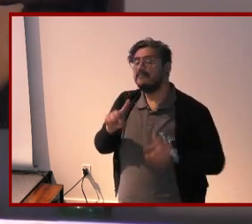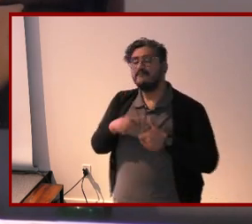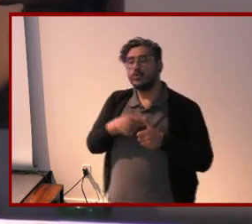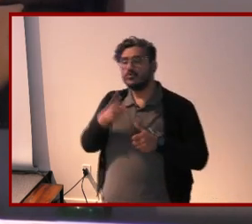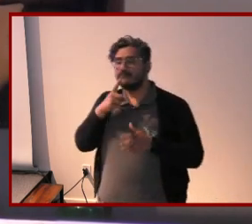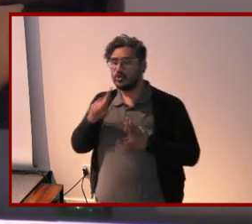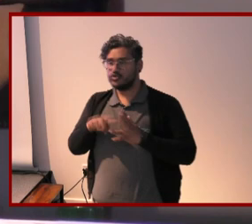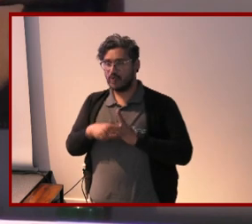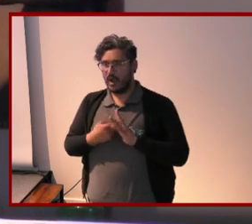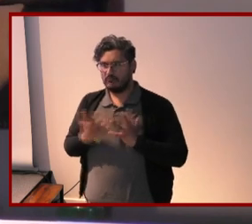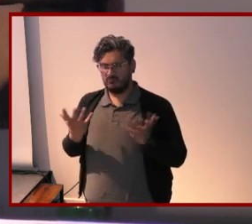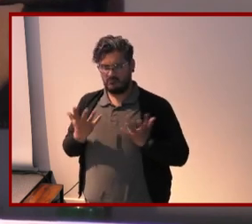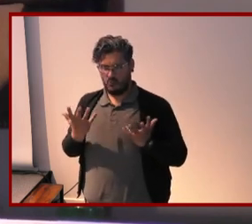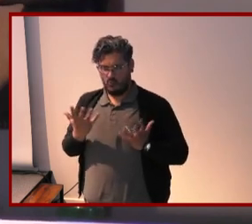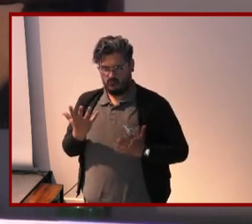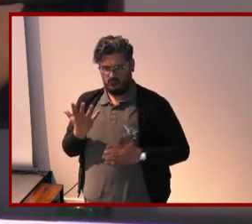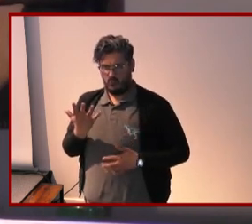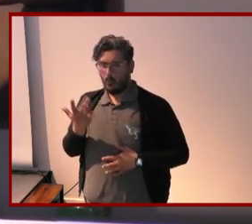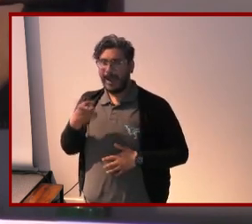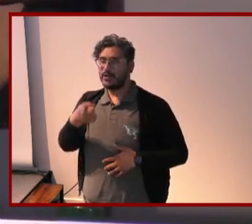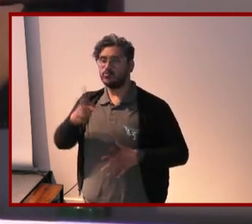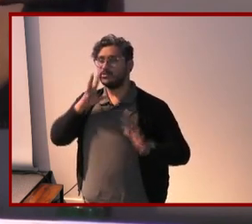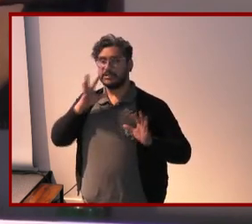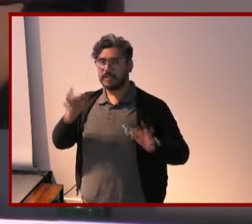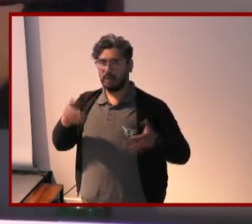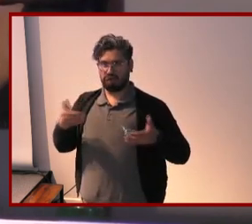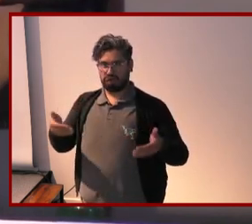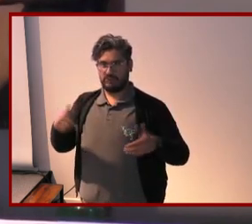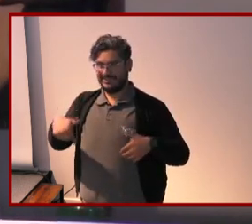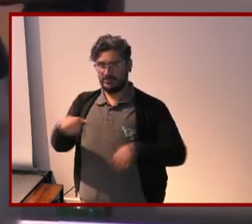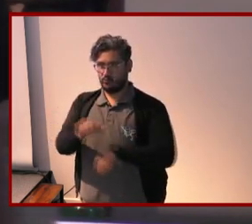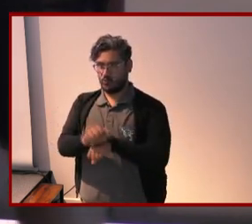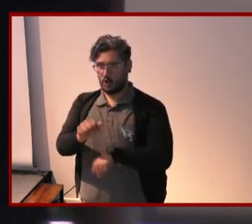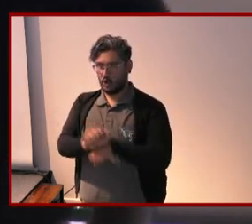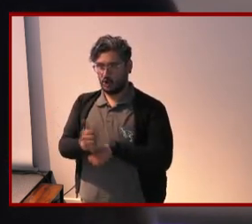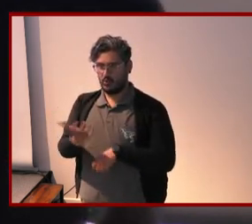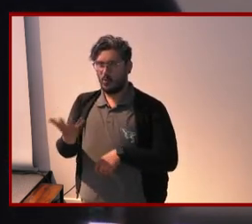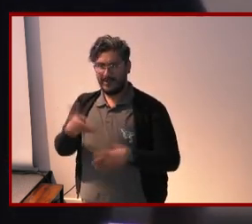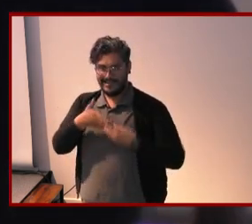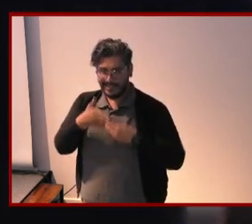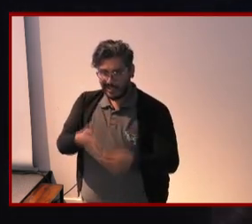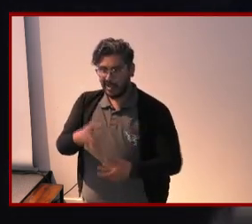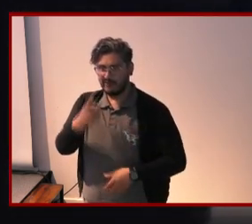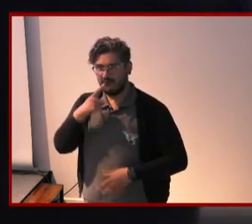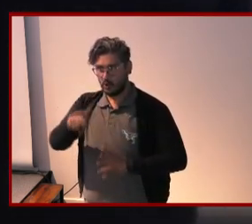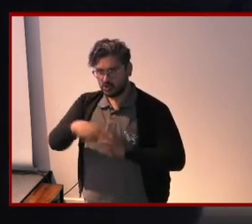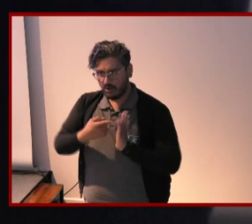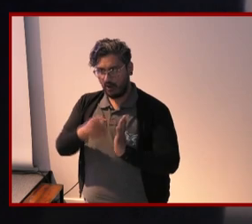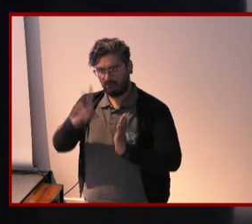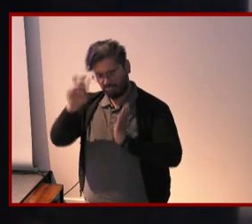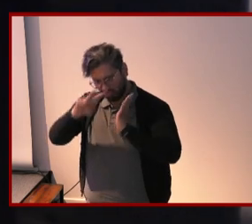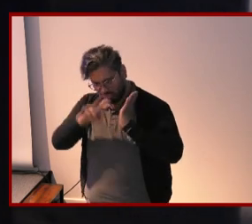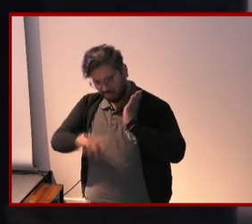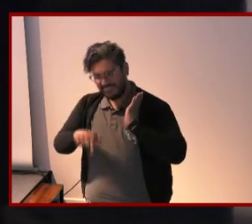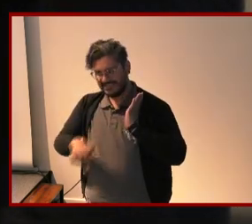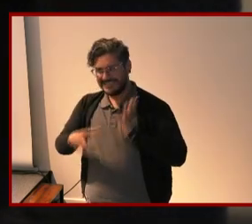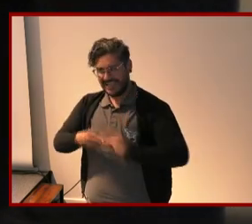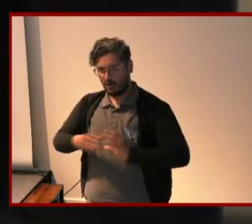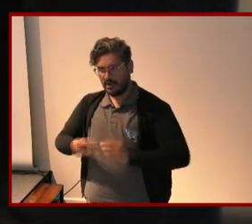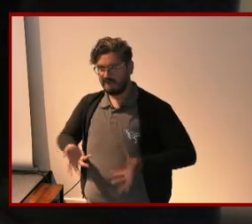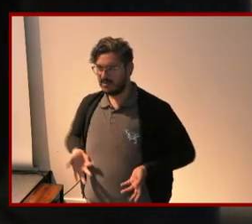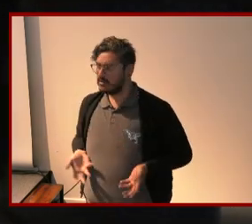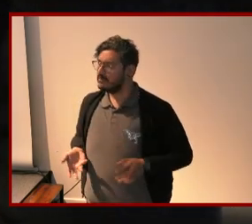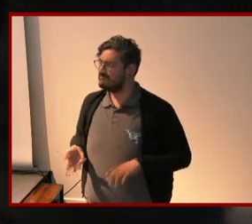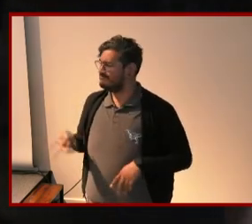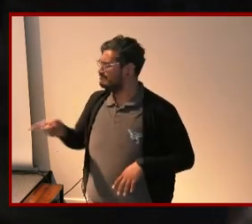off what what brought you to this work what led you to to to inquire and take a deep dive into these narratives um thank